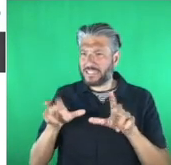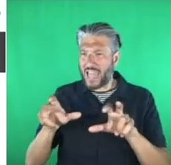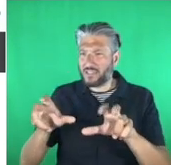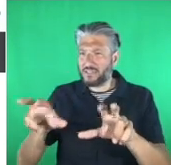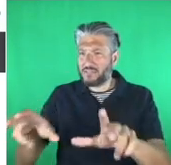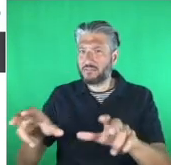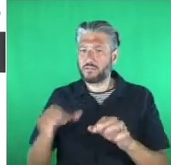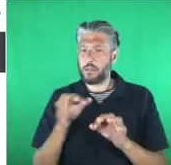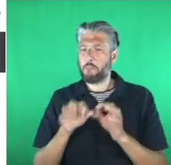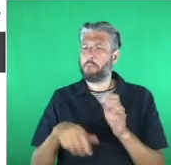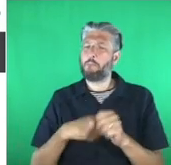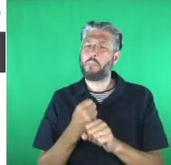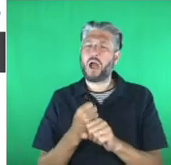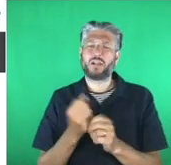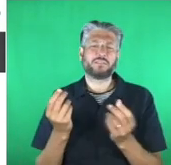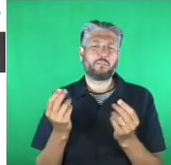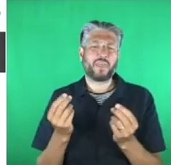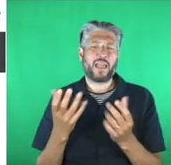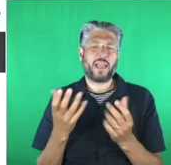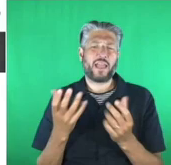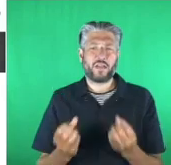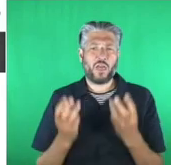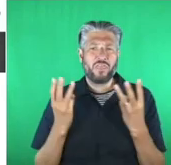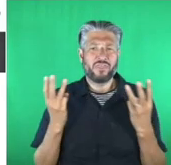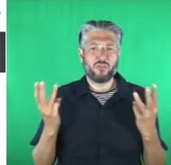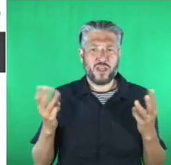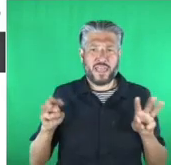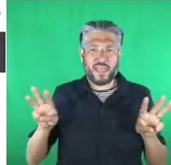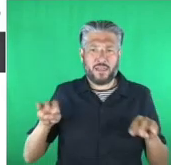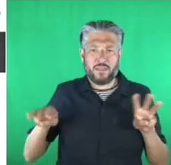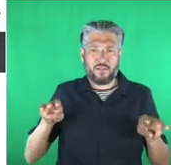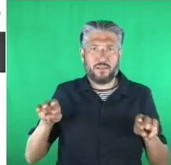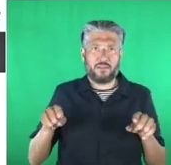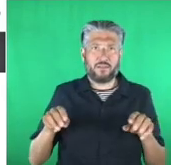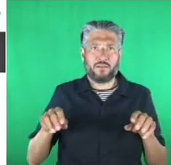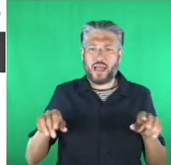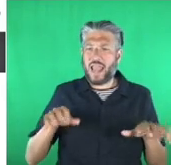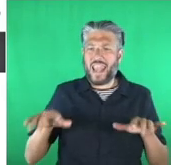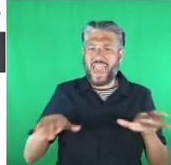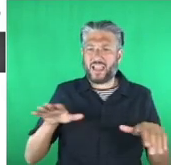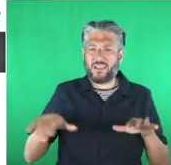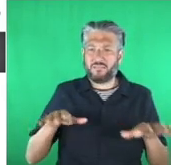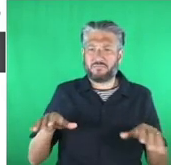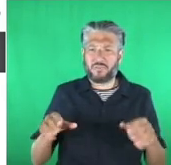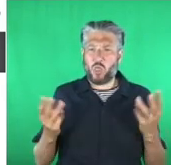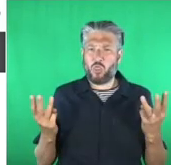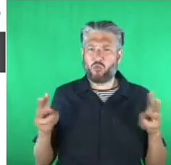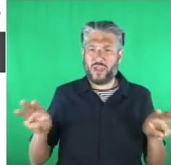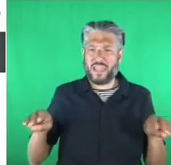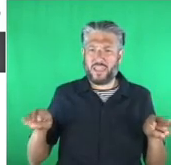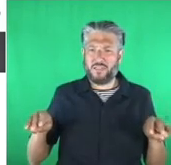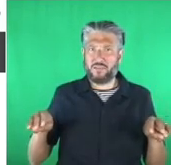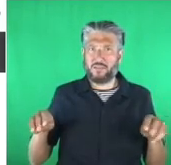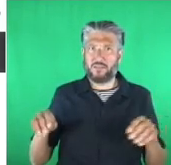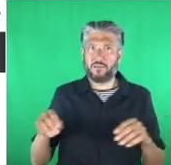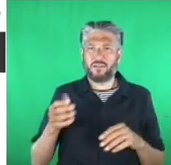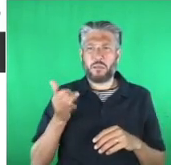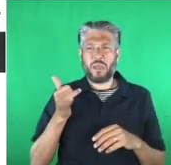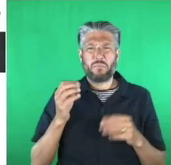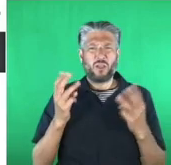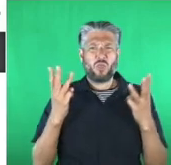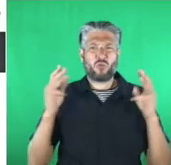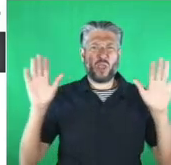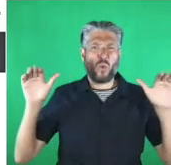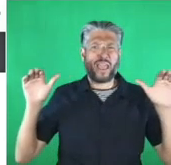legs on each side. And maybe three wings. Very